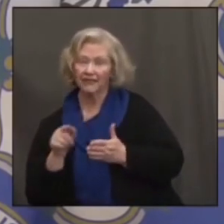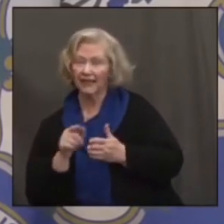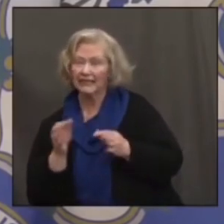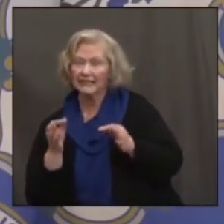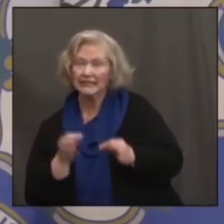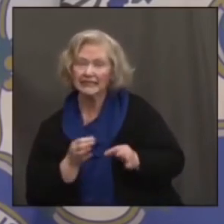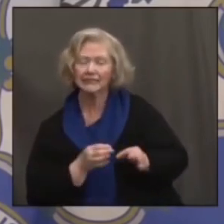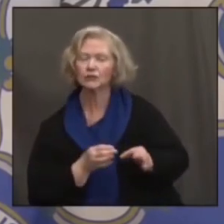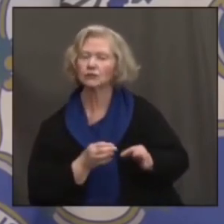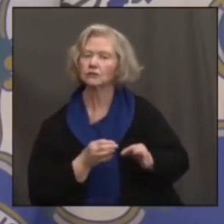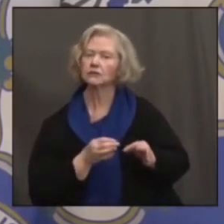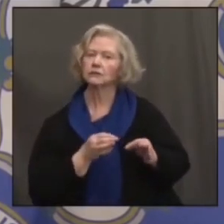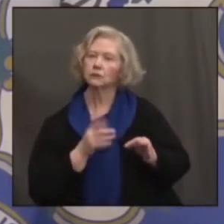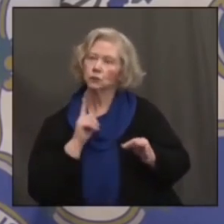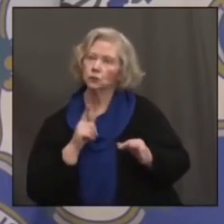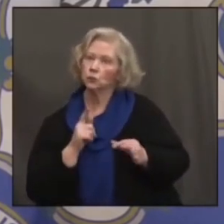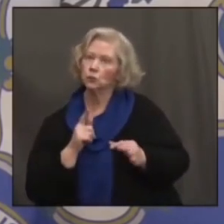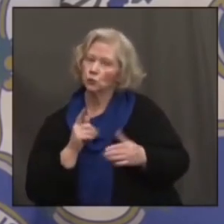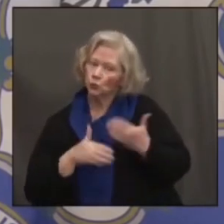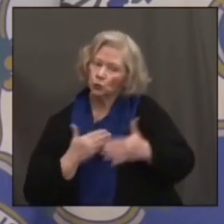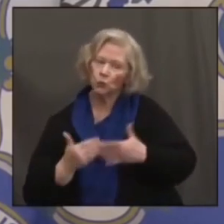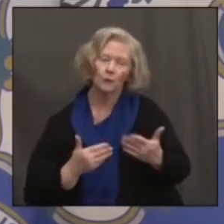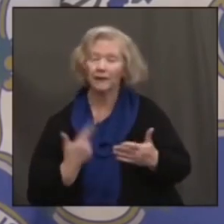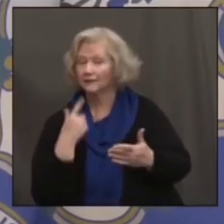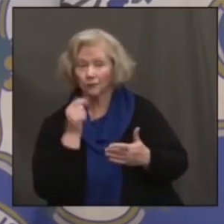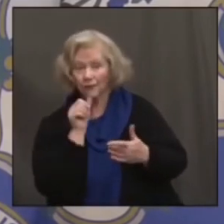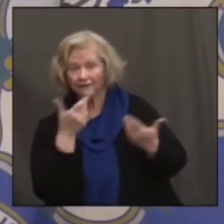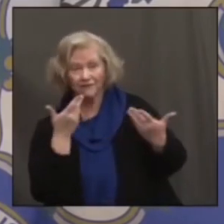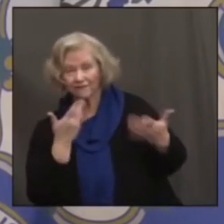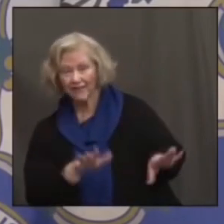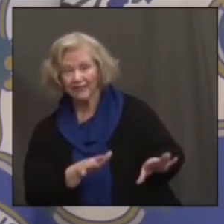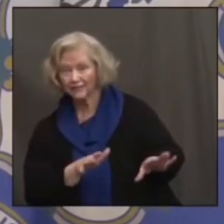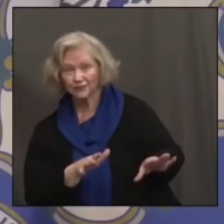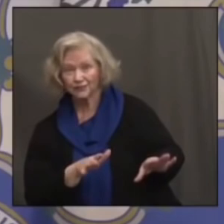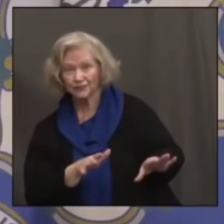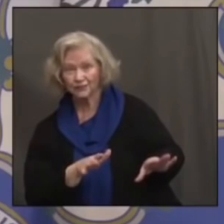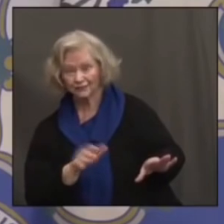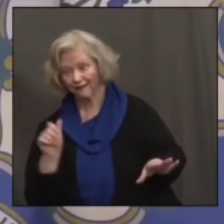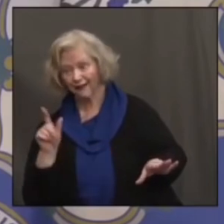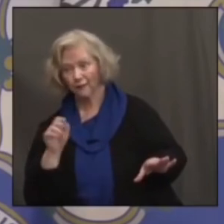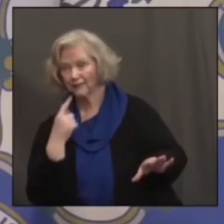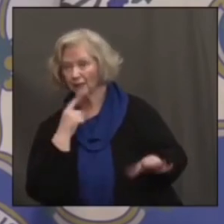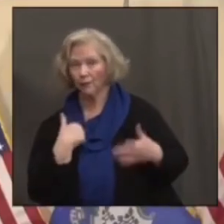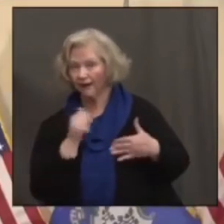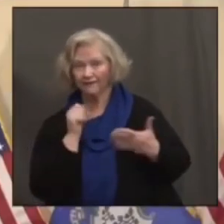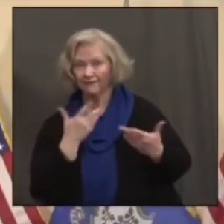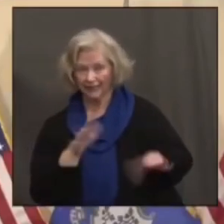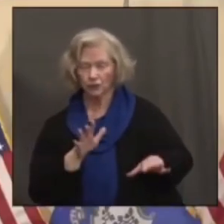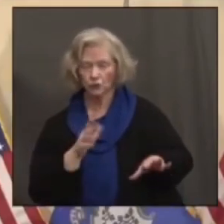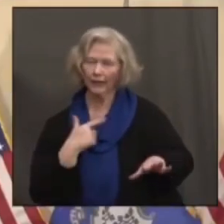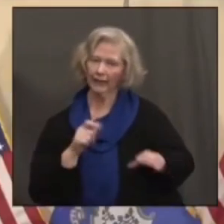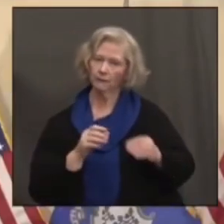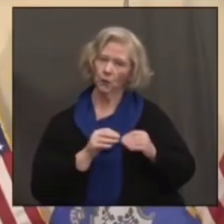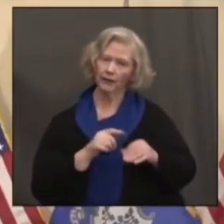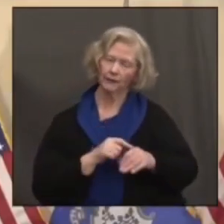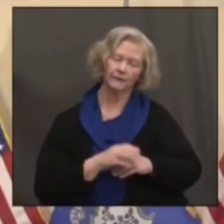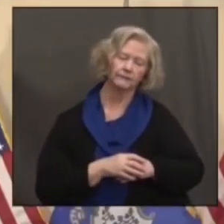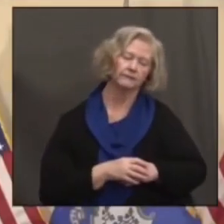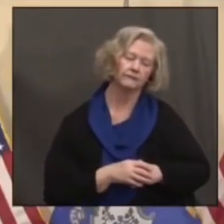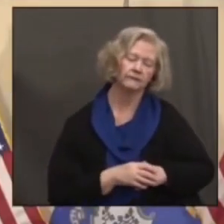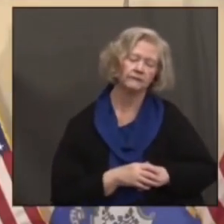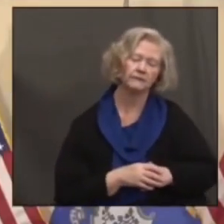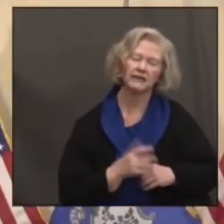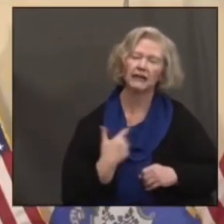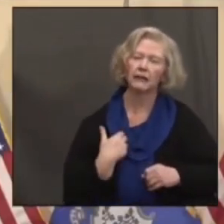got to make to get us through this safely. And it's not over yet. As you've heard from Albert Coe, we need some more time. I'll also add, Governor,